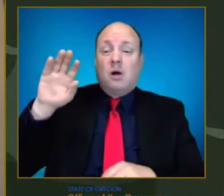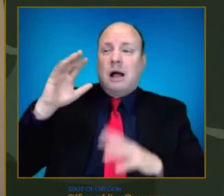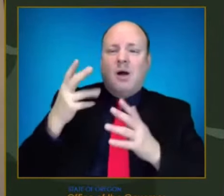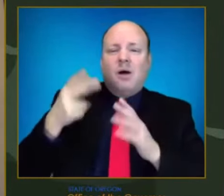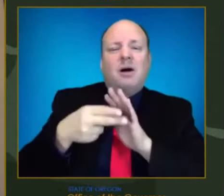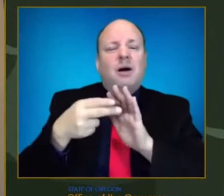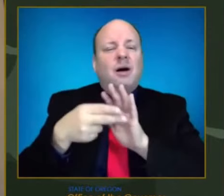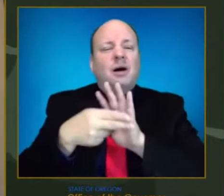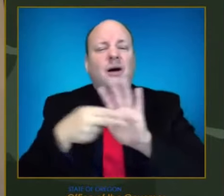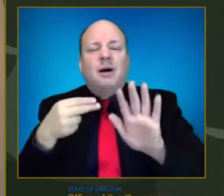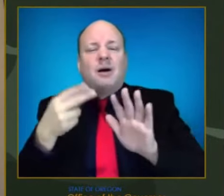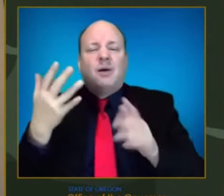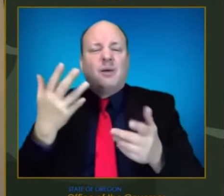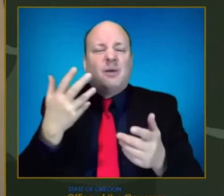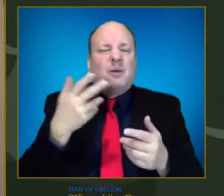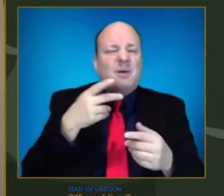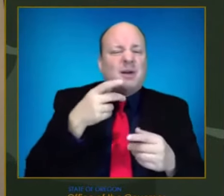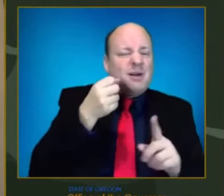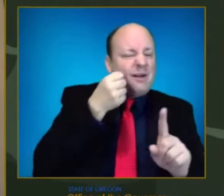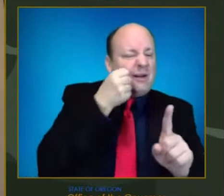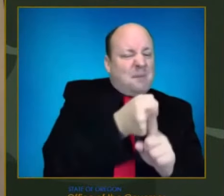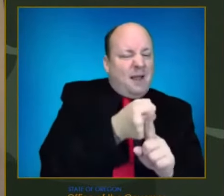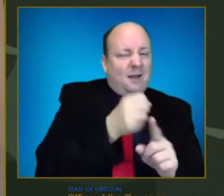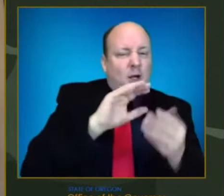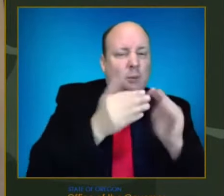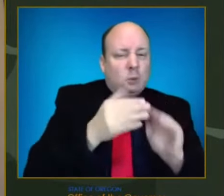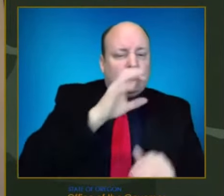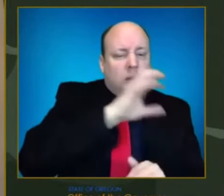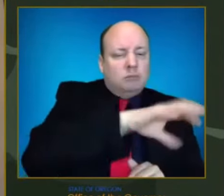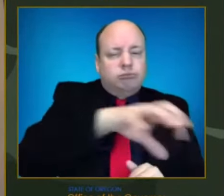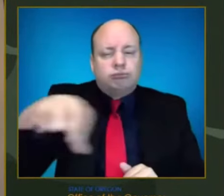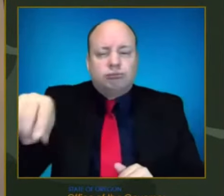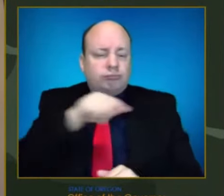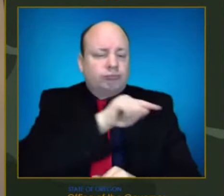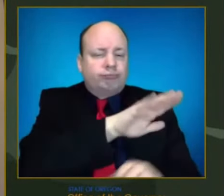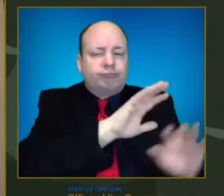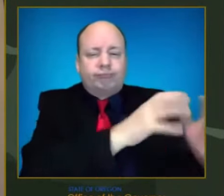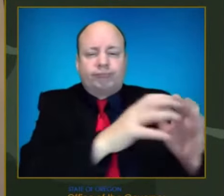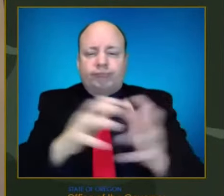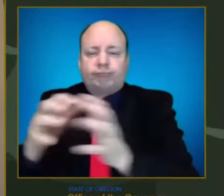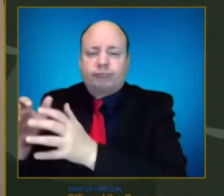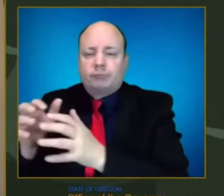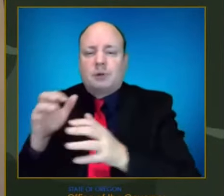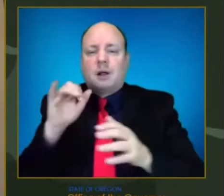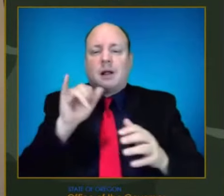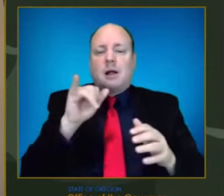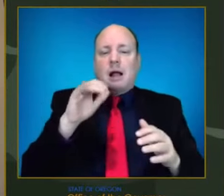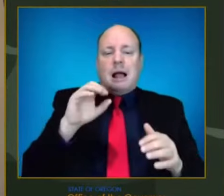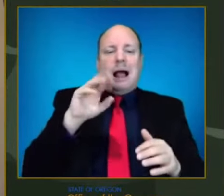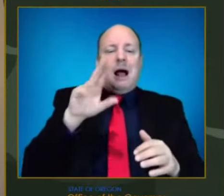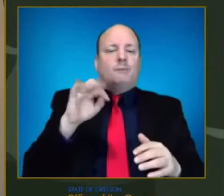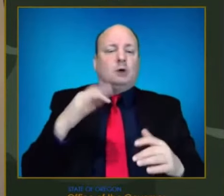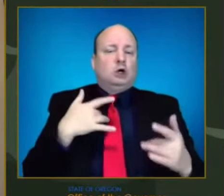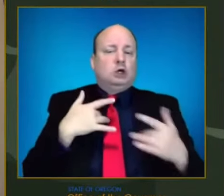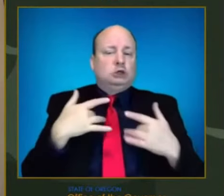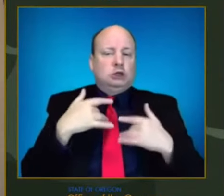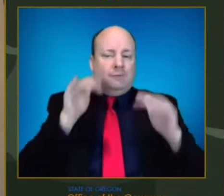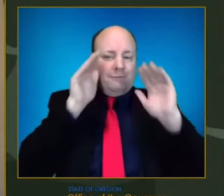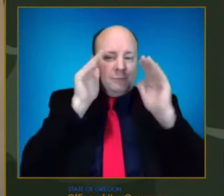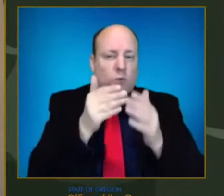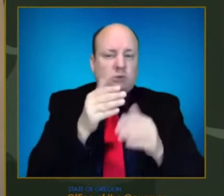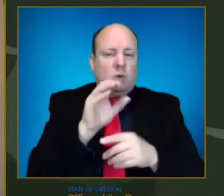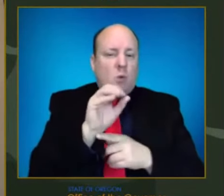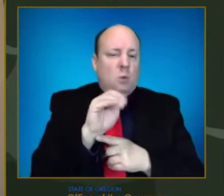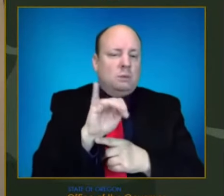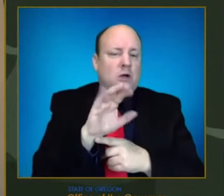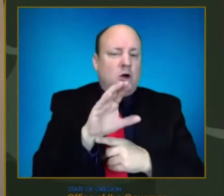now, the variant of concern that's in front of us is Delta. And the variant of concern that is arriving is Omicron. If this